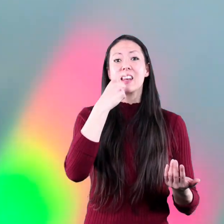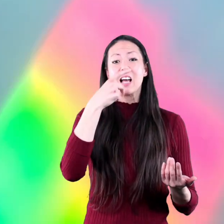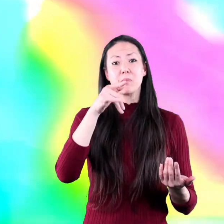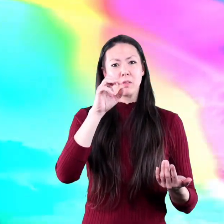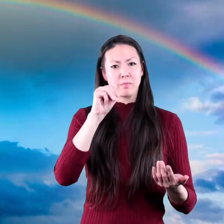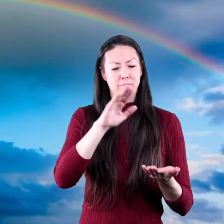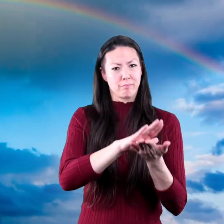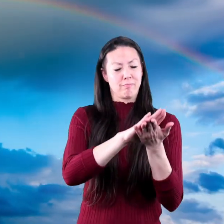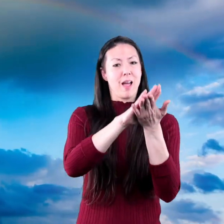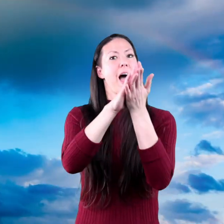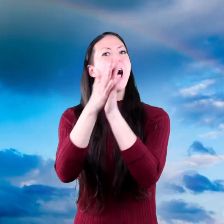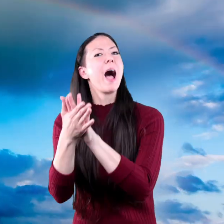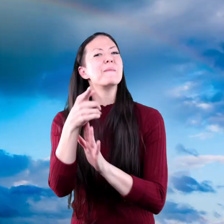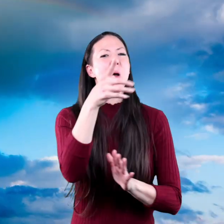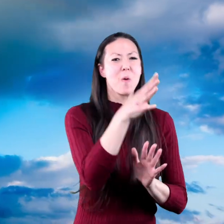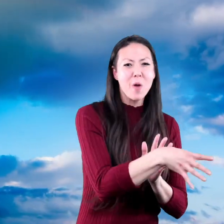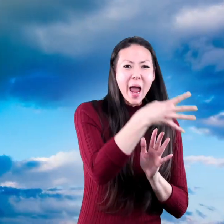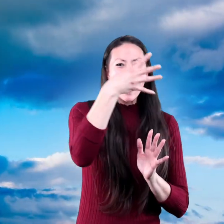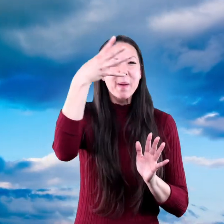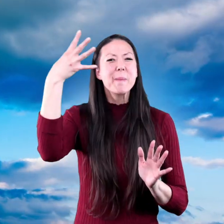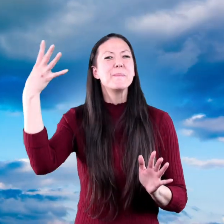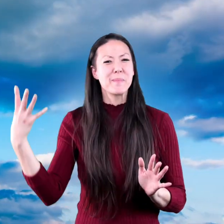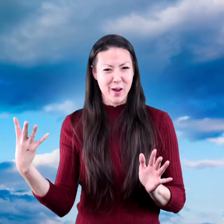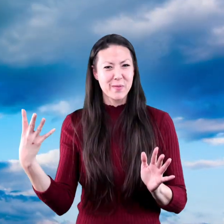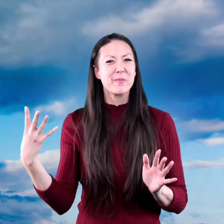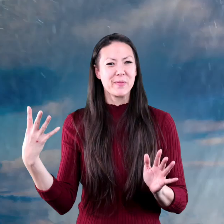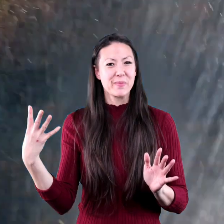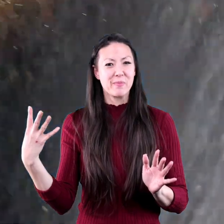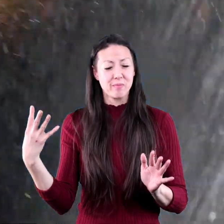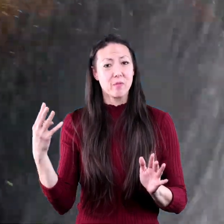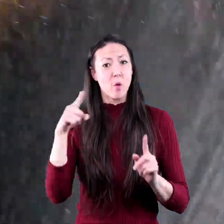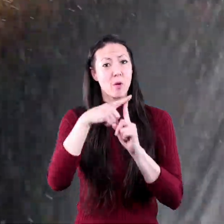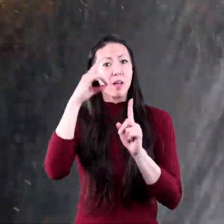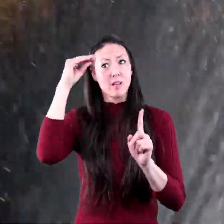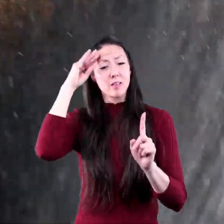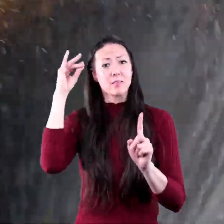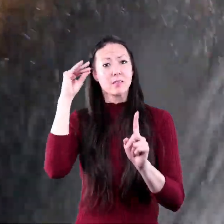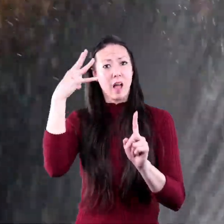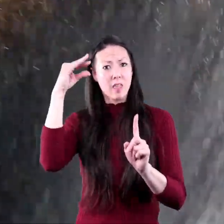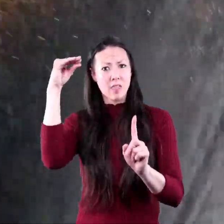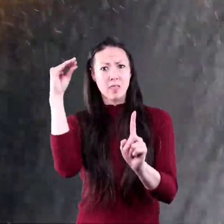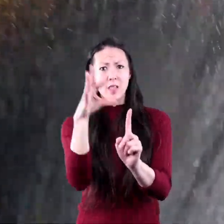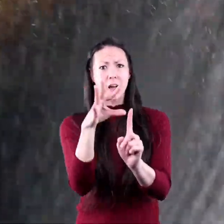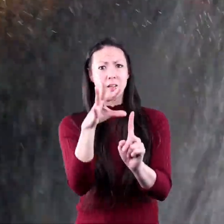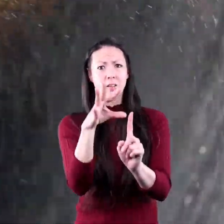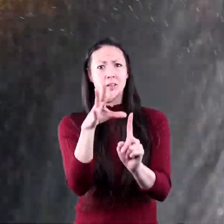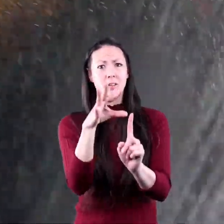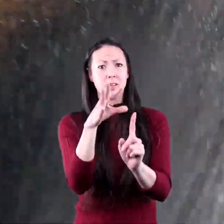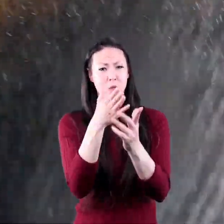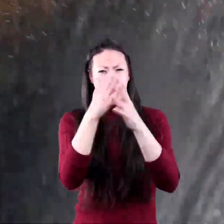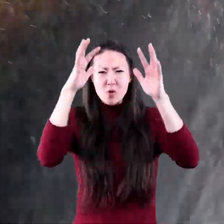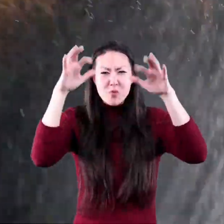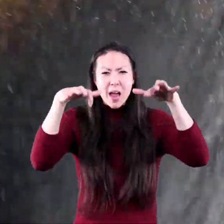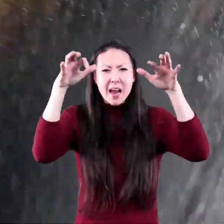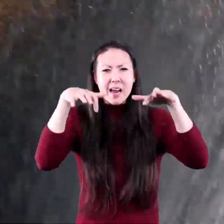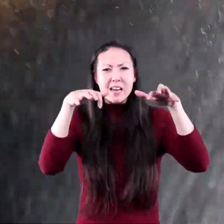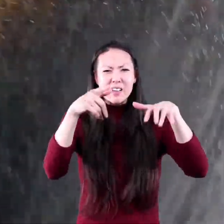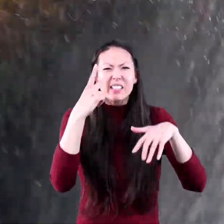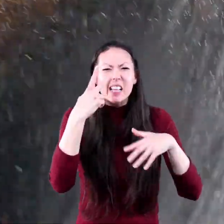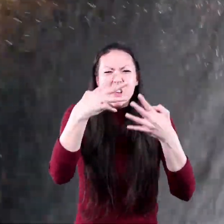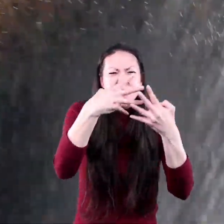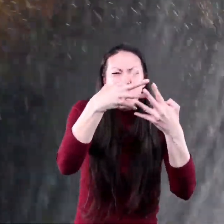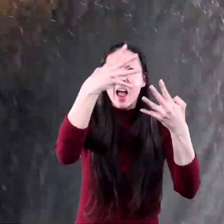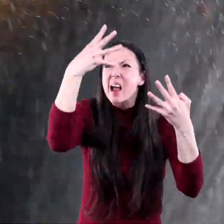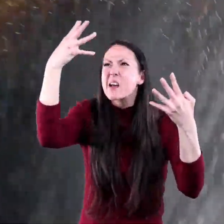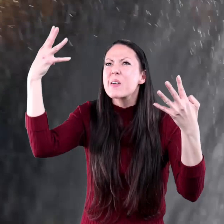prism, we can see a rainbow. When sunlight is refracted through raindrops, we can see rainbows